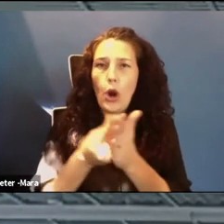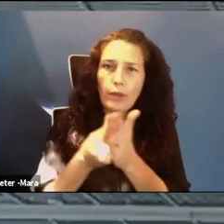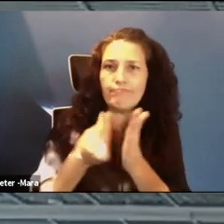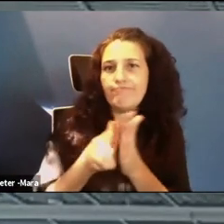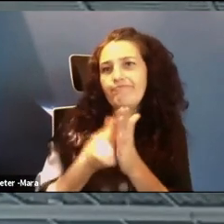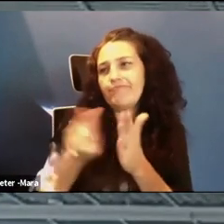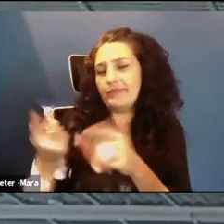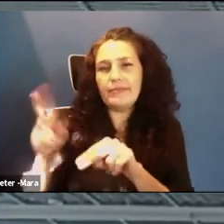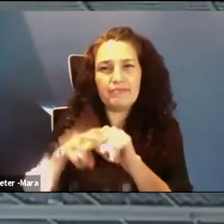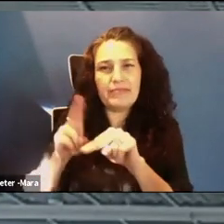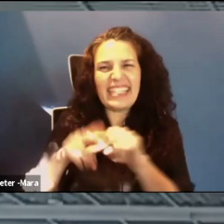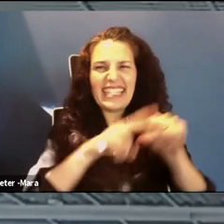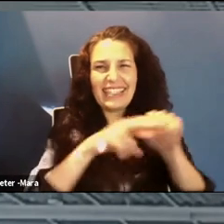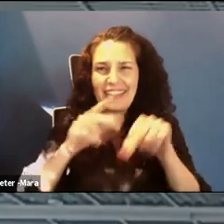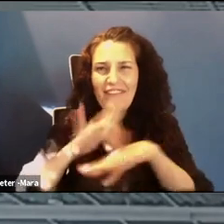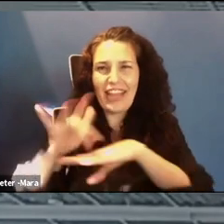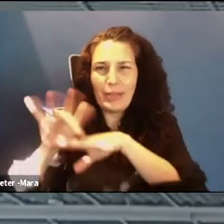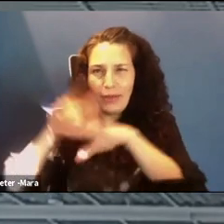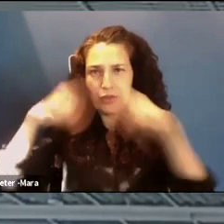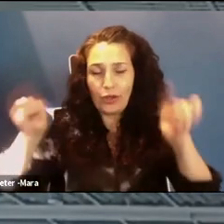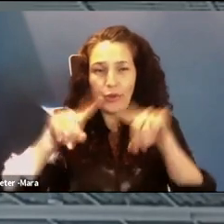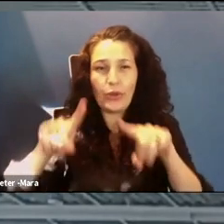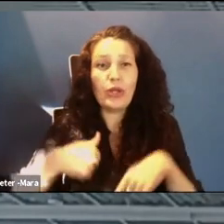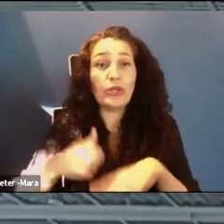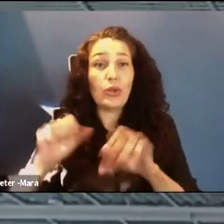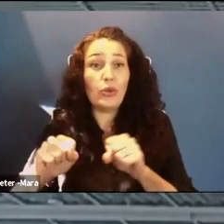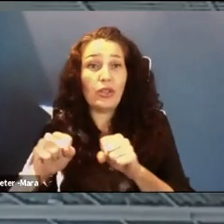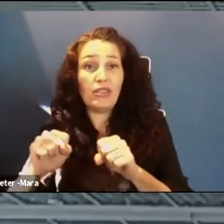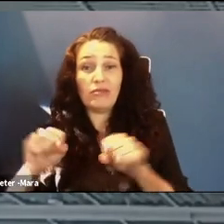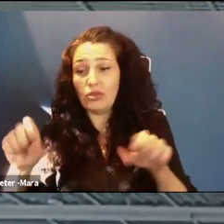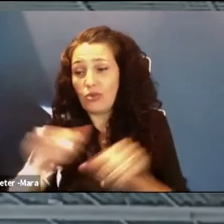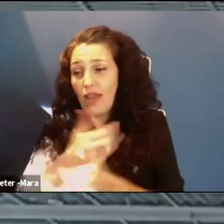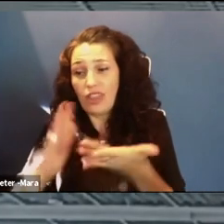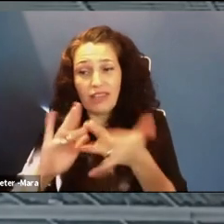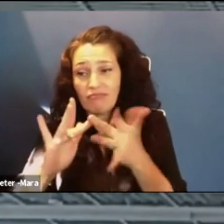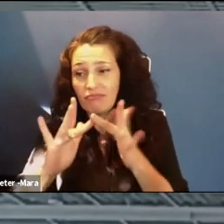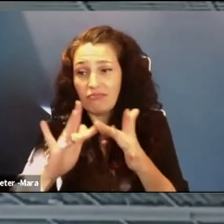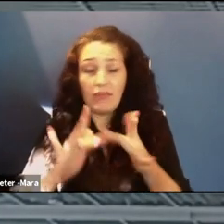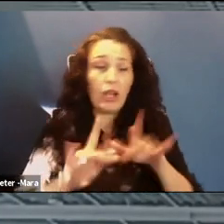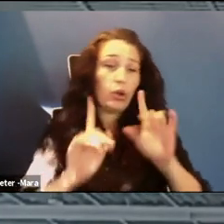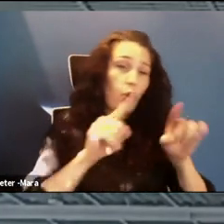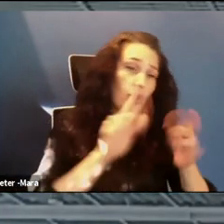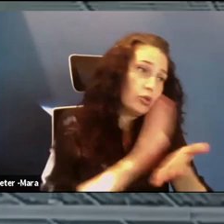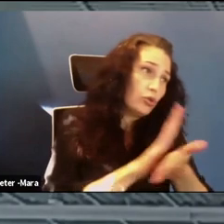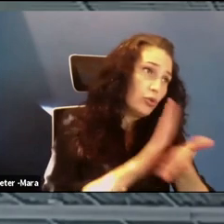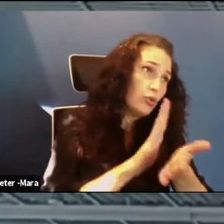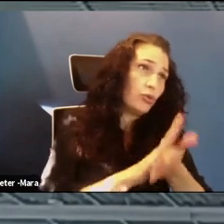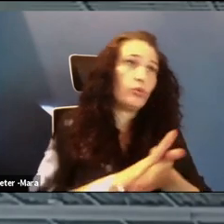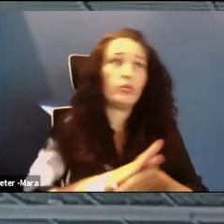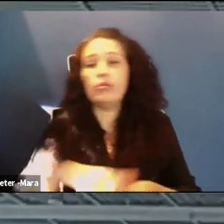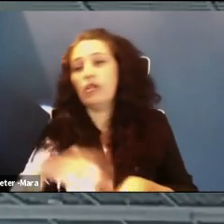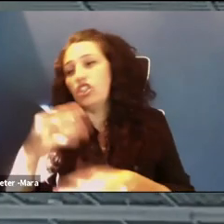do is digital. You can go to school online, shop online, see your doctor, and conduct nearly every